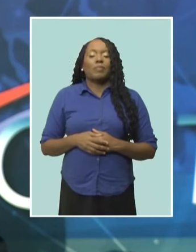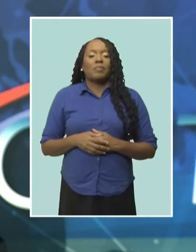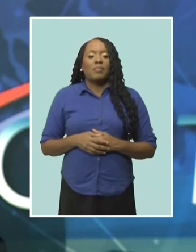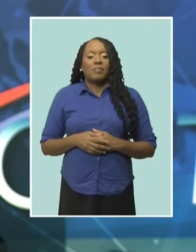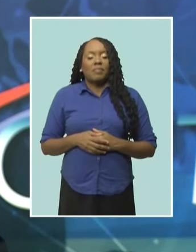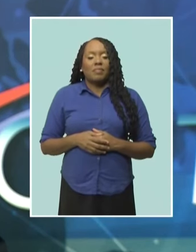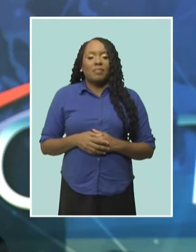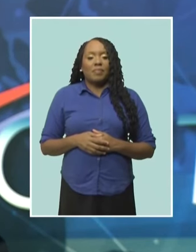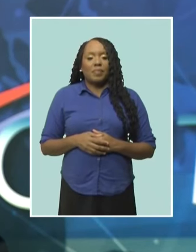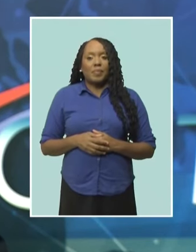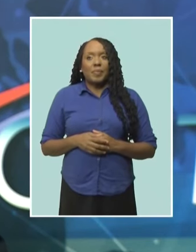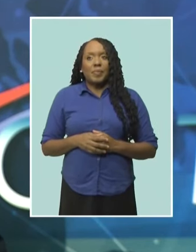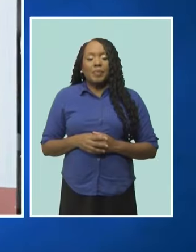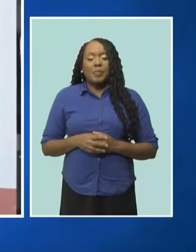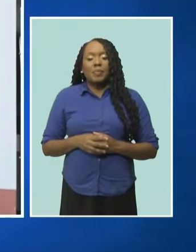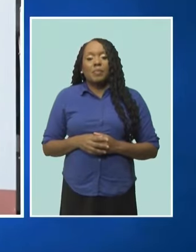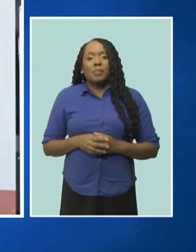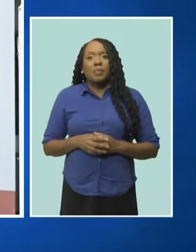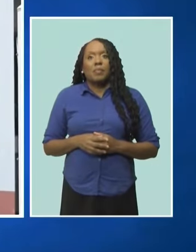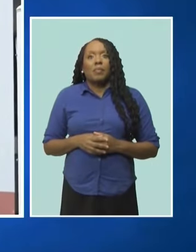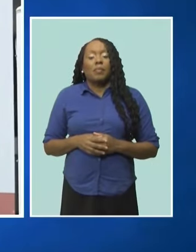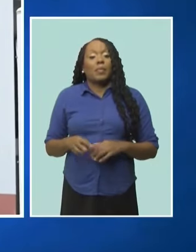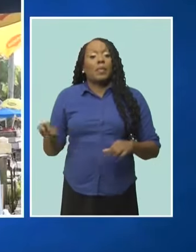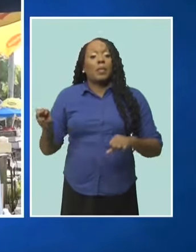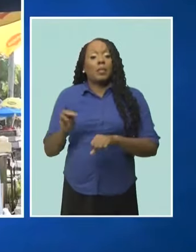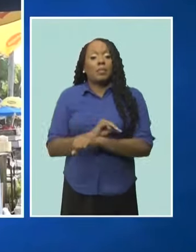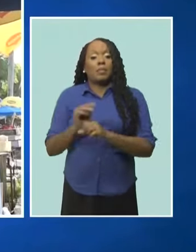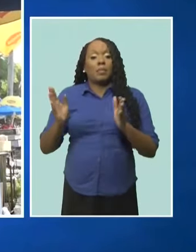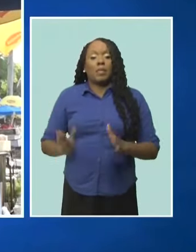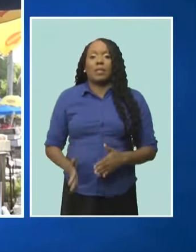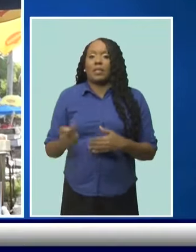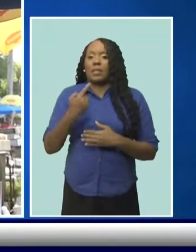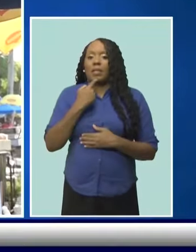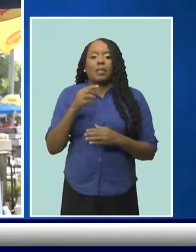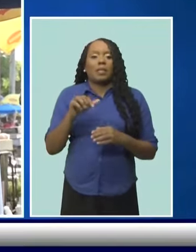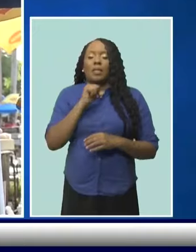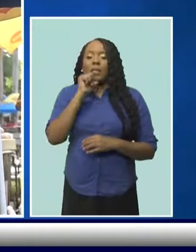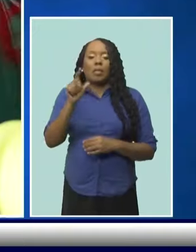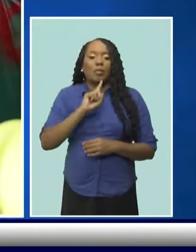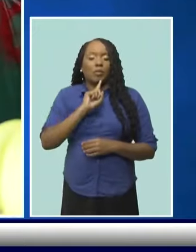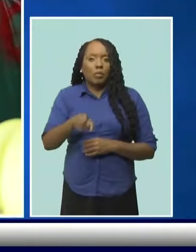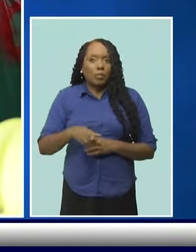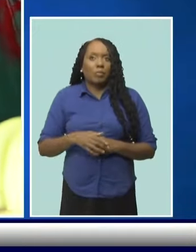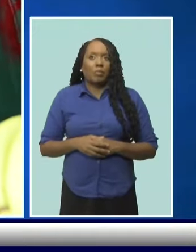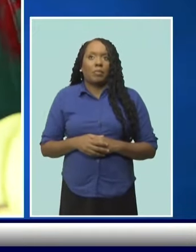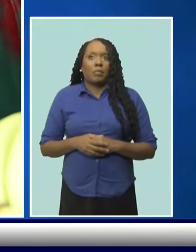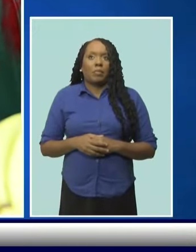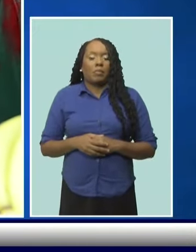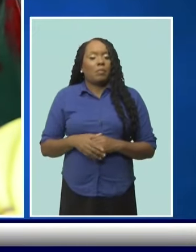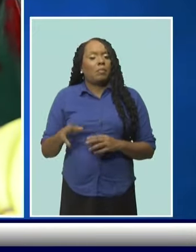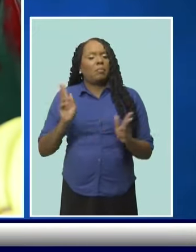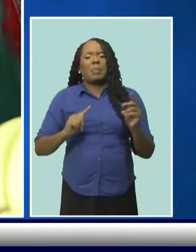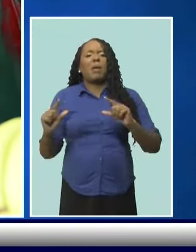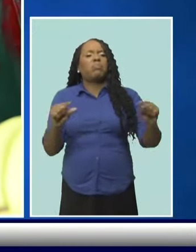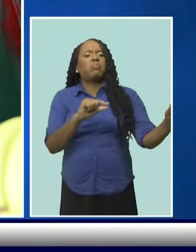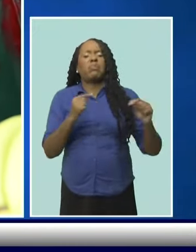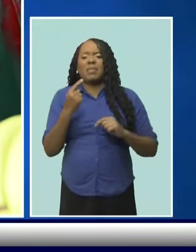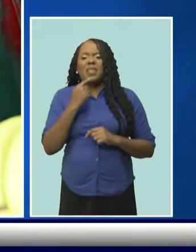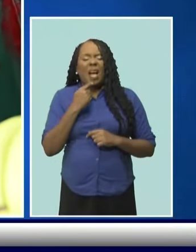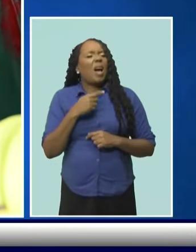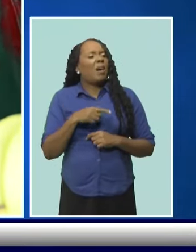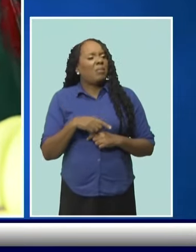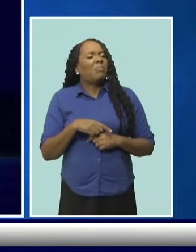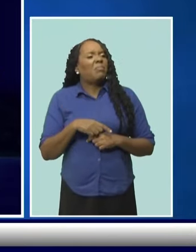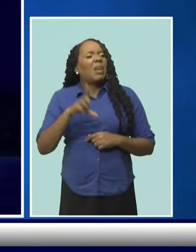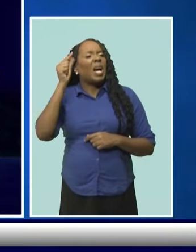story. Minister Ware says there's no truth to rumours of vendors being removed from the Cheapside